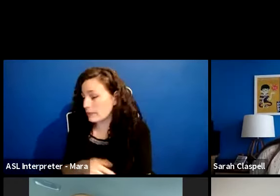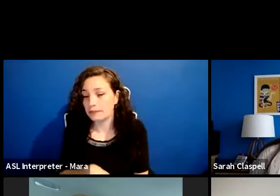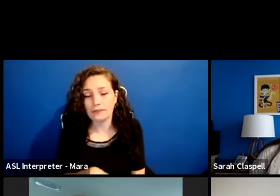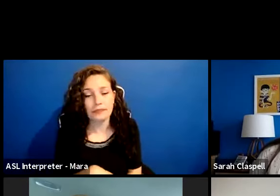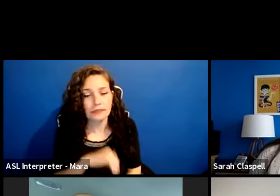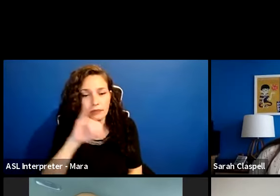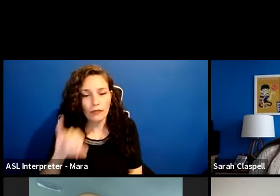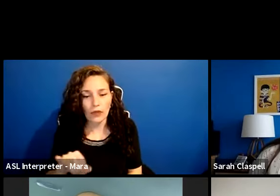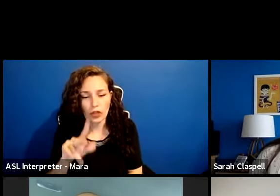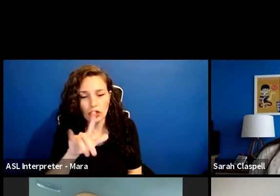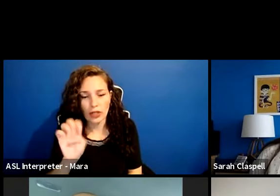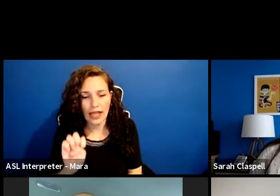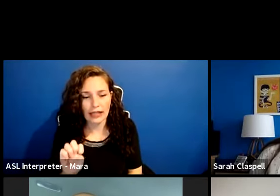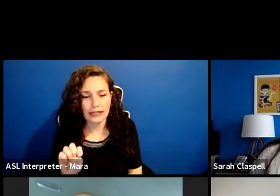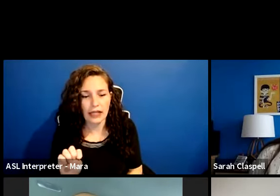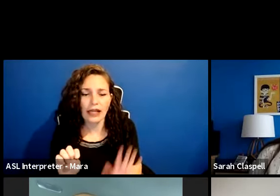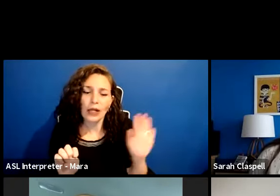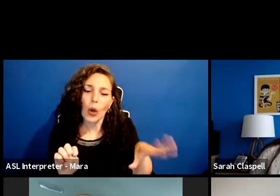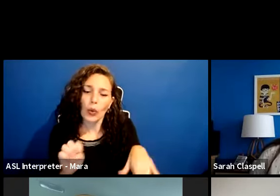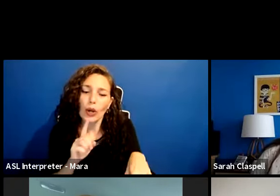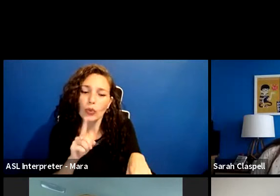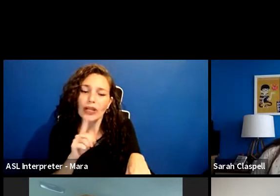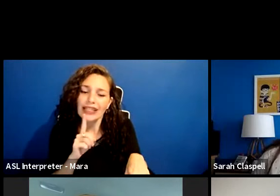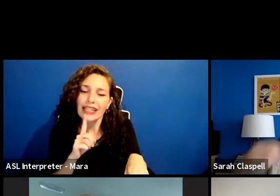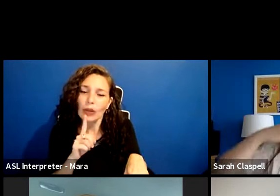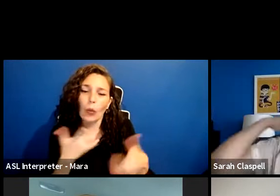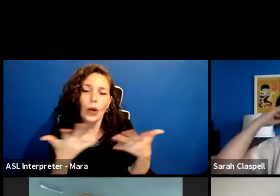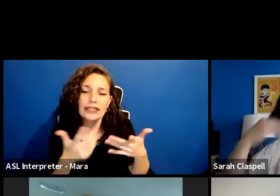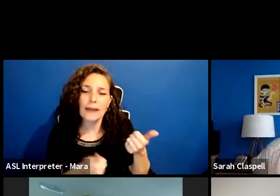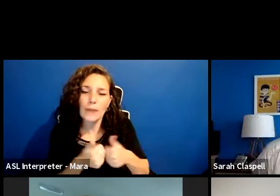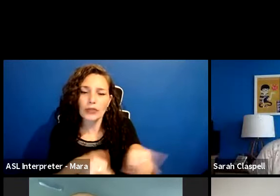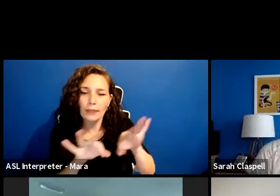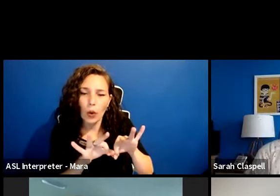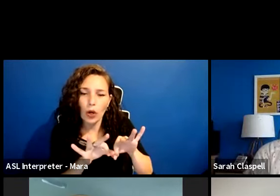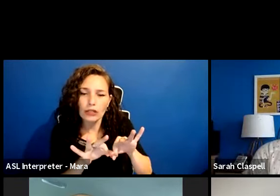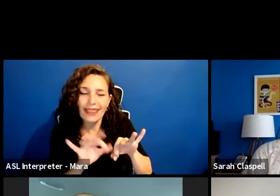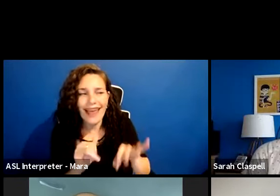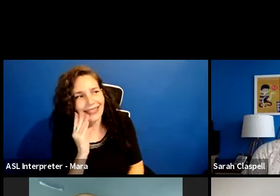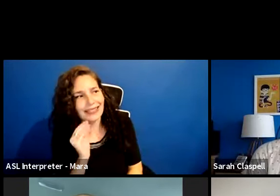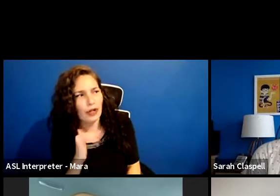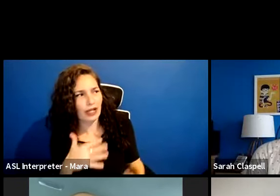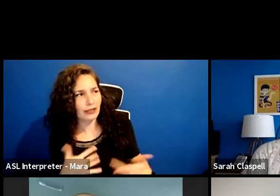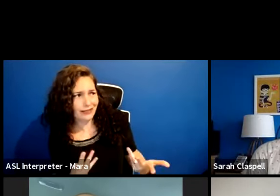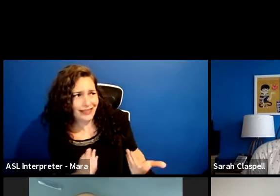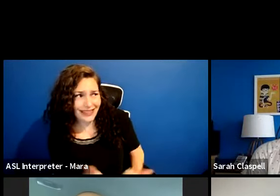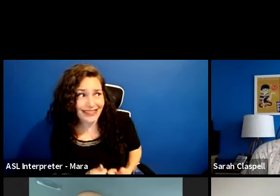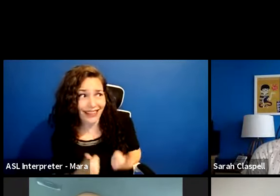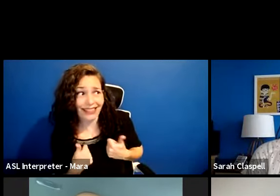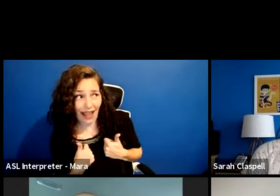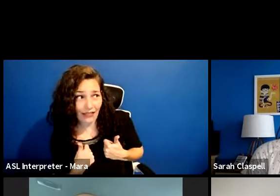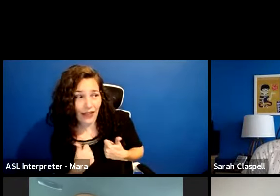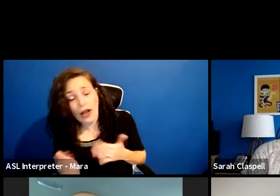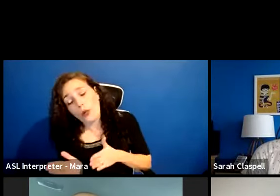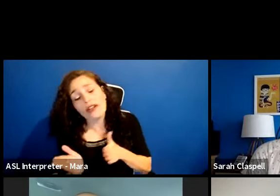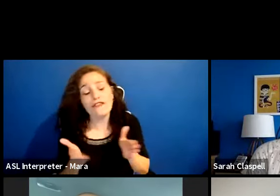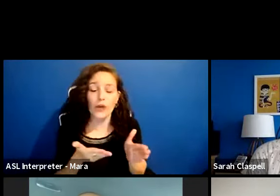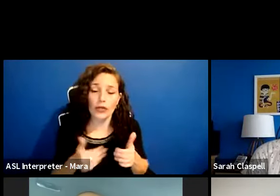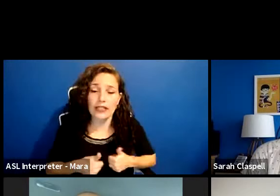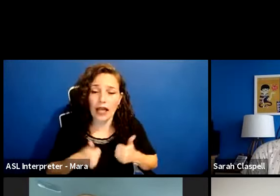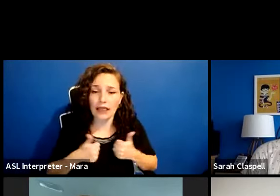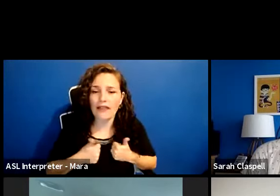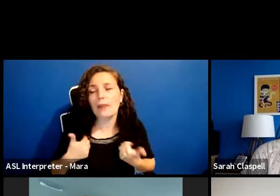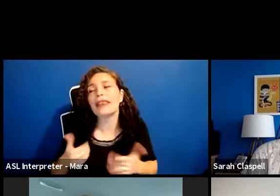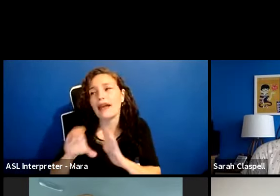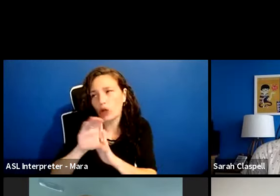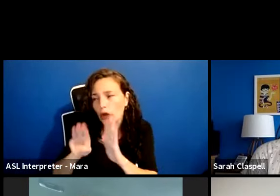think that the most important experience is really just life. So that's really what we focus on. There's like a curriculum and everything like